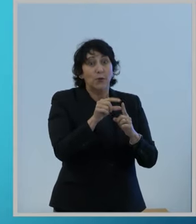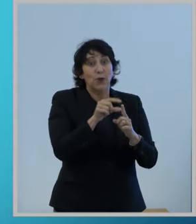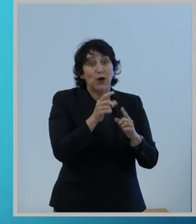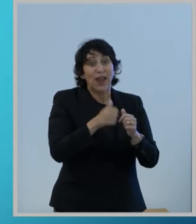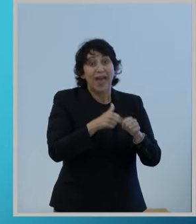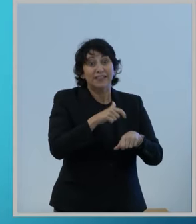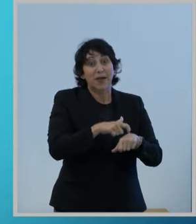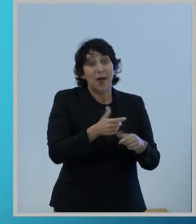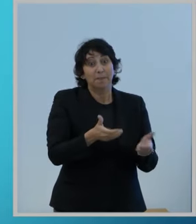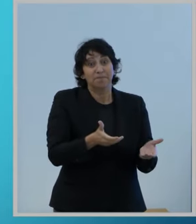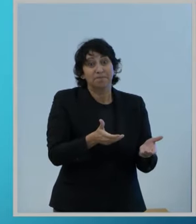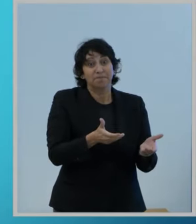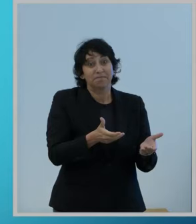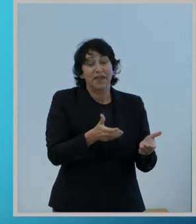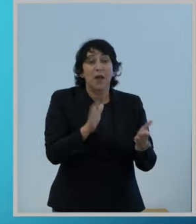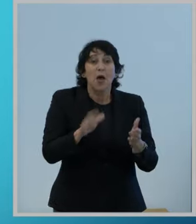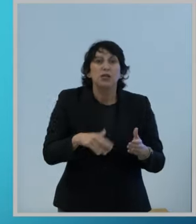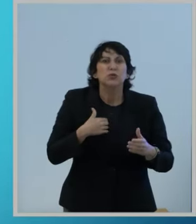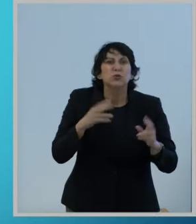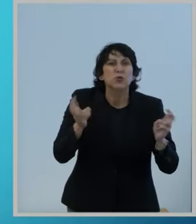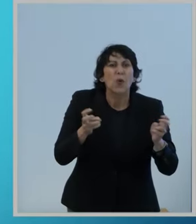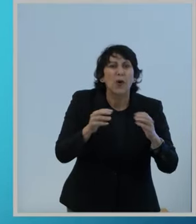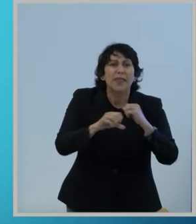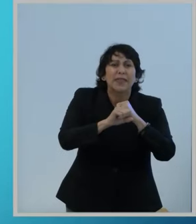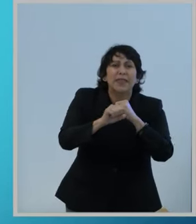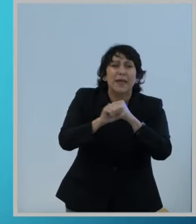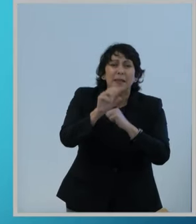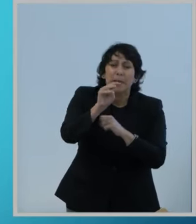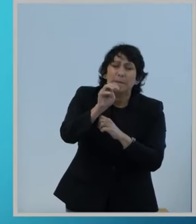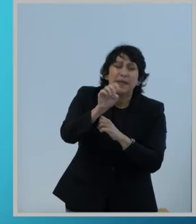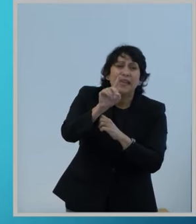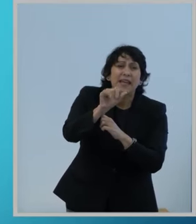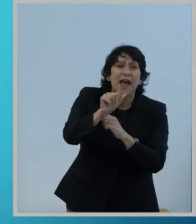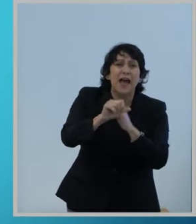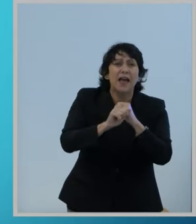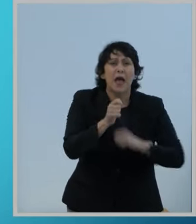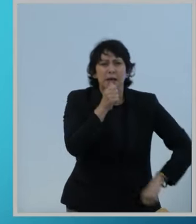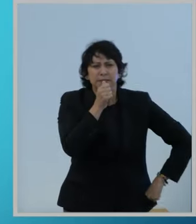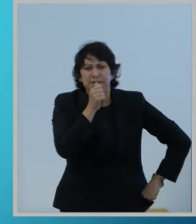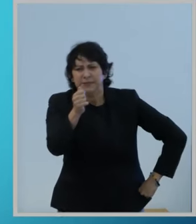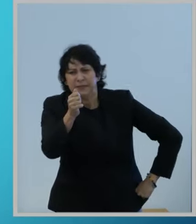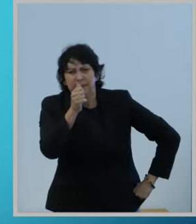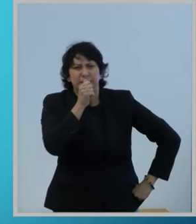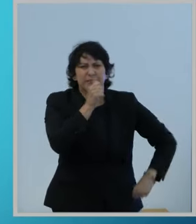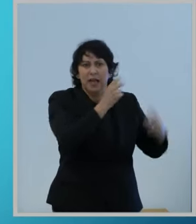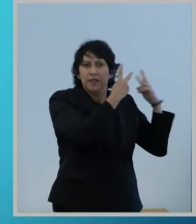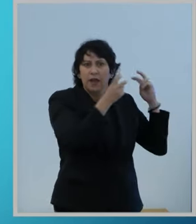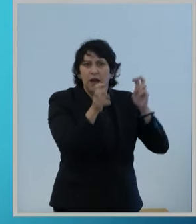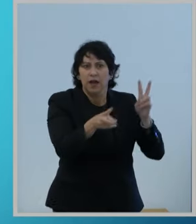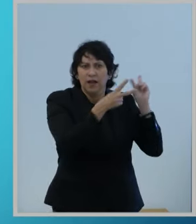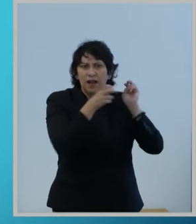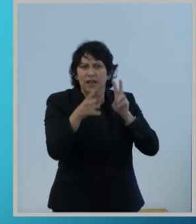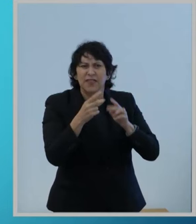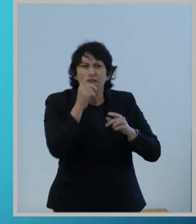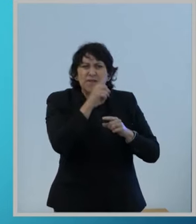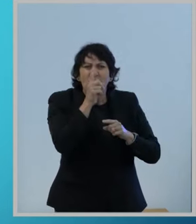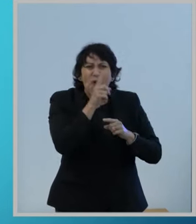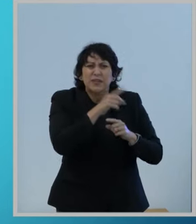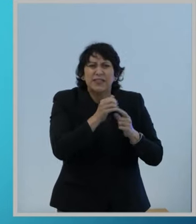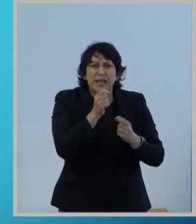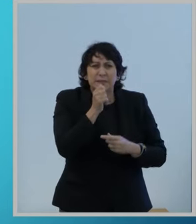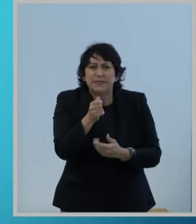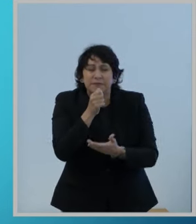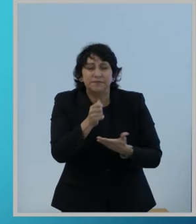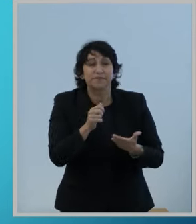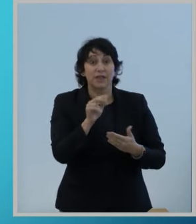The media parroted these entirely false claims. The New York Times ran an article